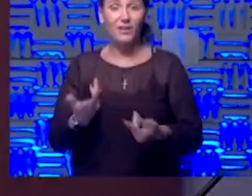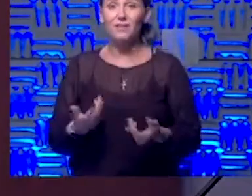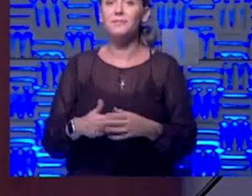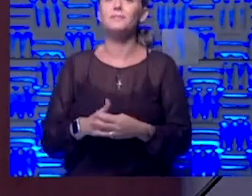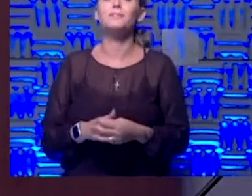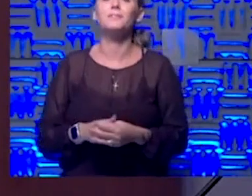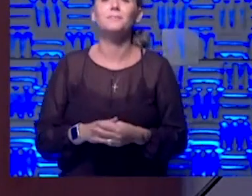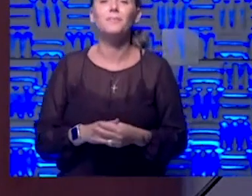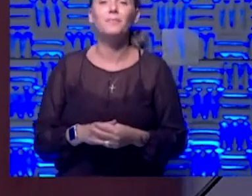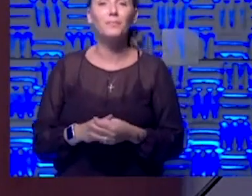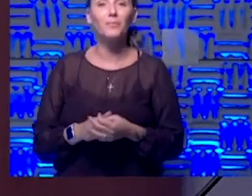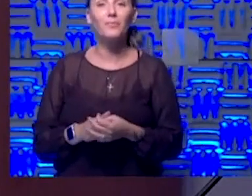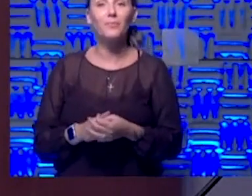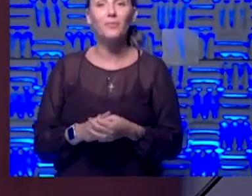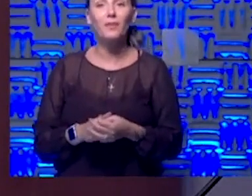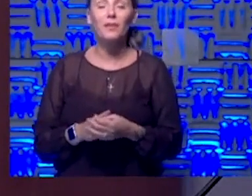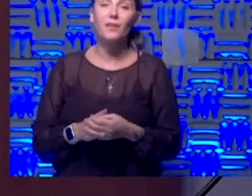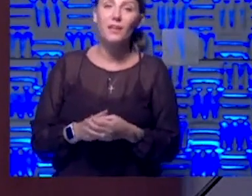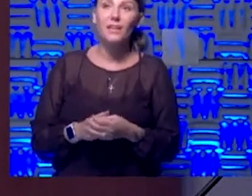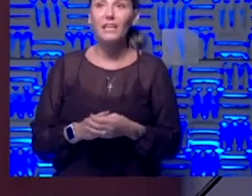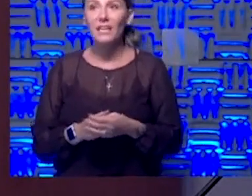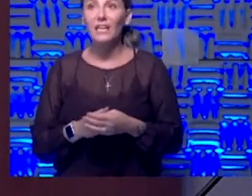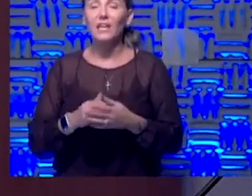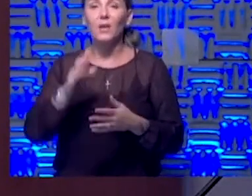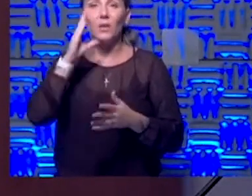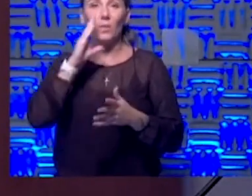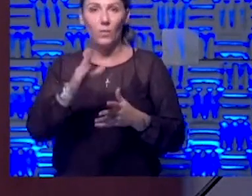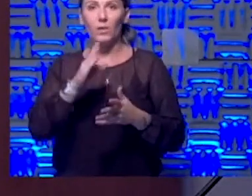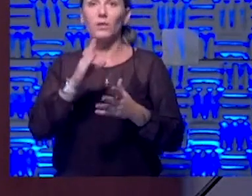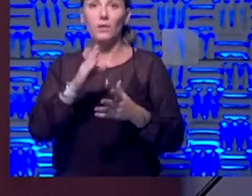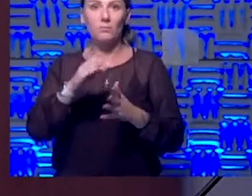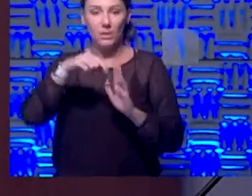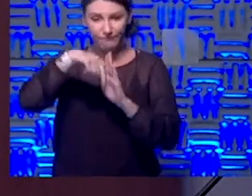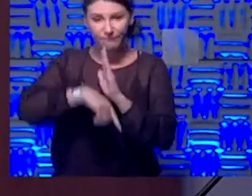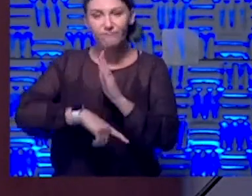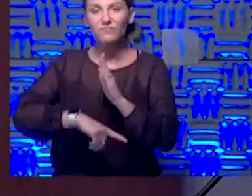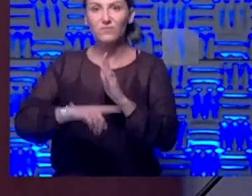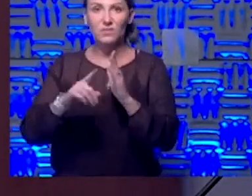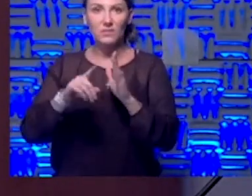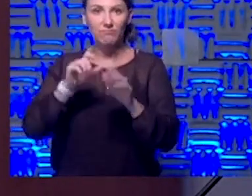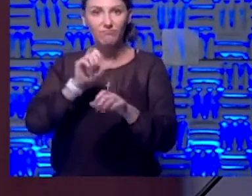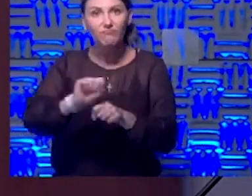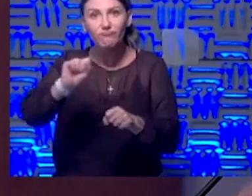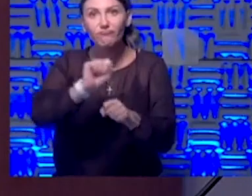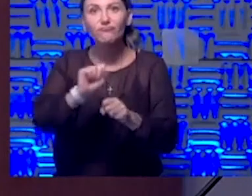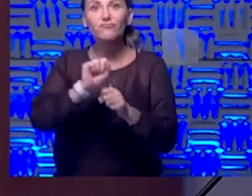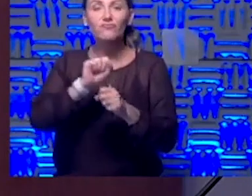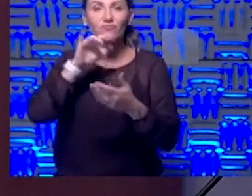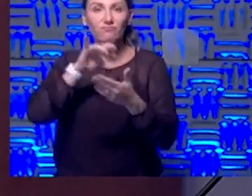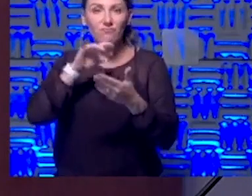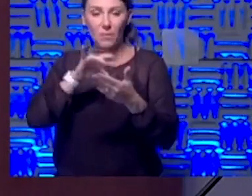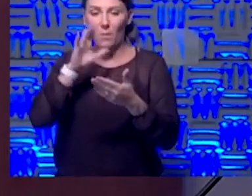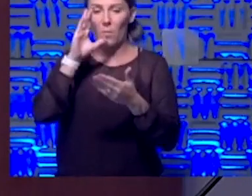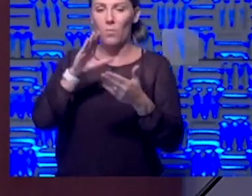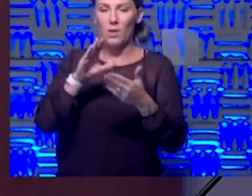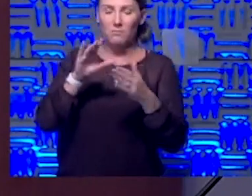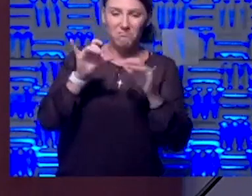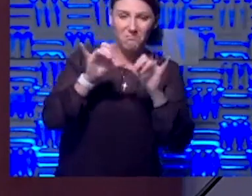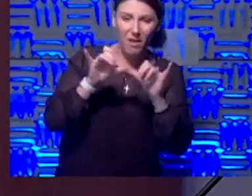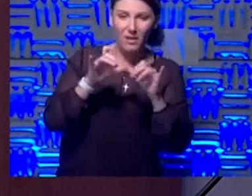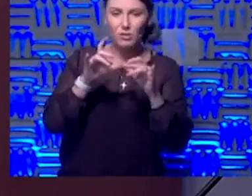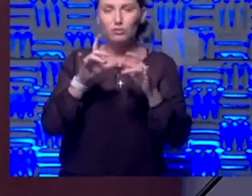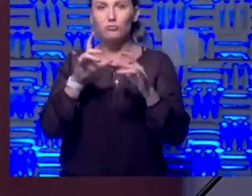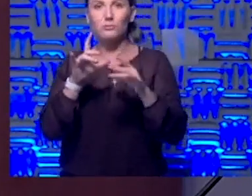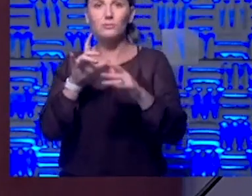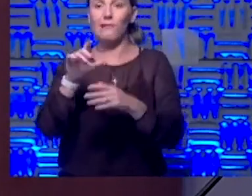it's going to be regularly done. And what we're going to do is we're going to measure antibodies 15